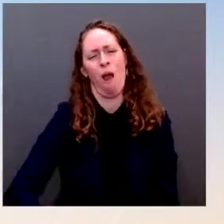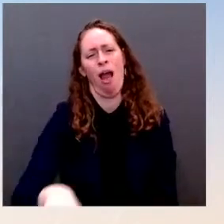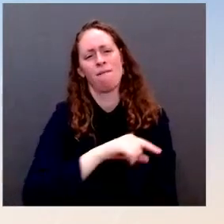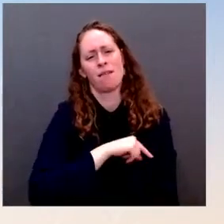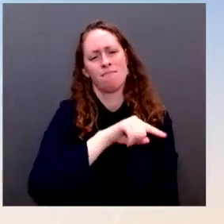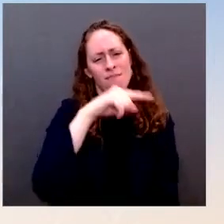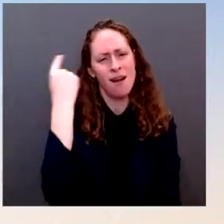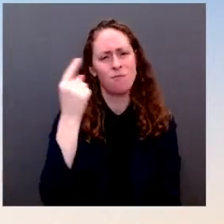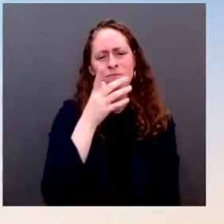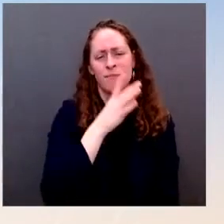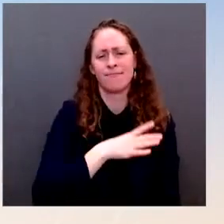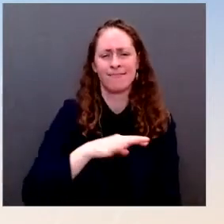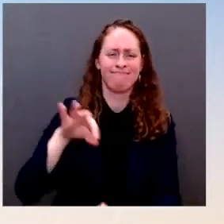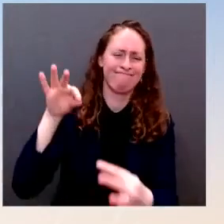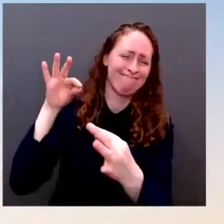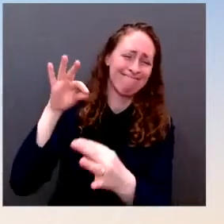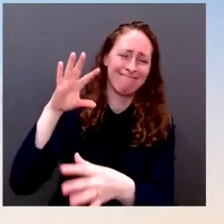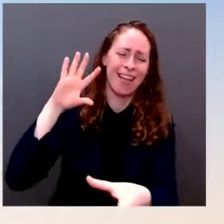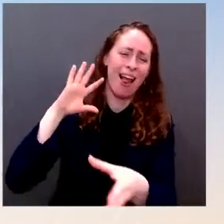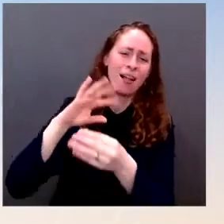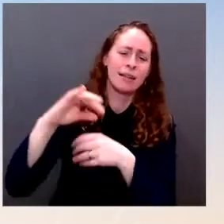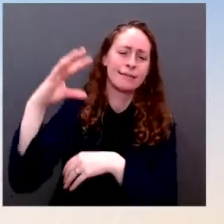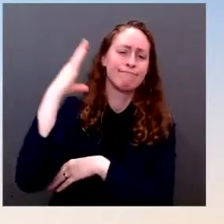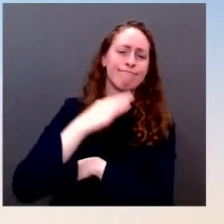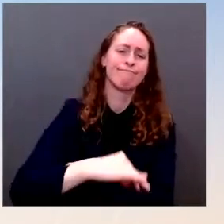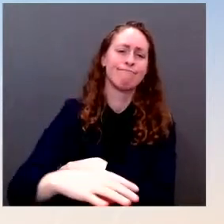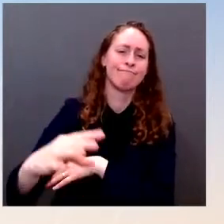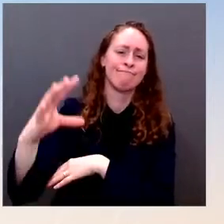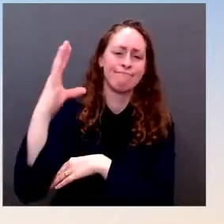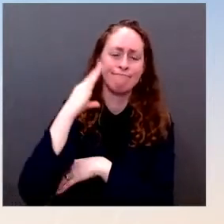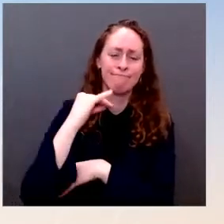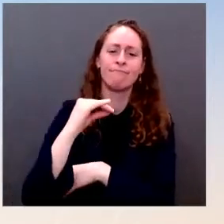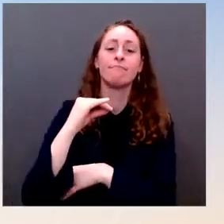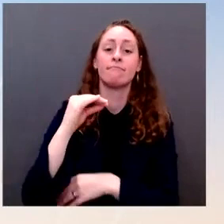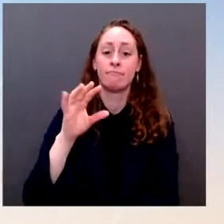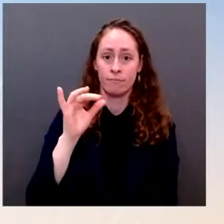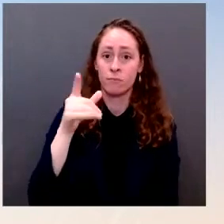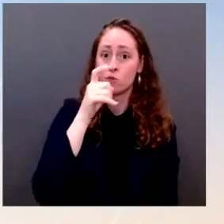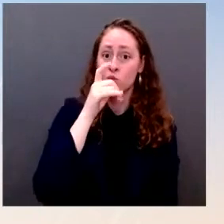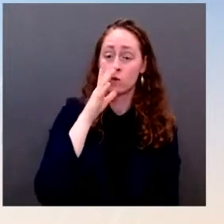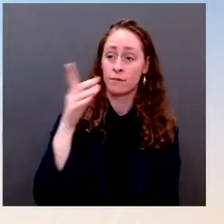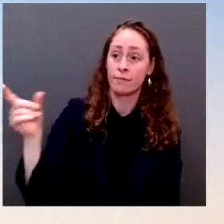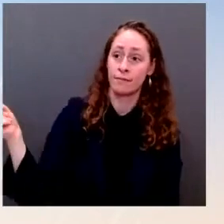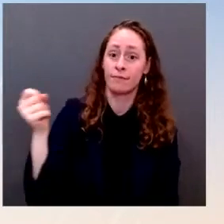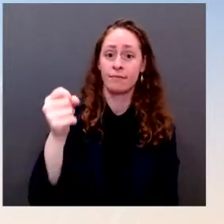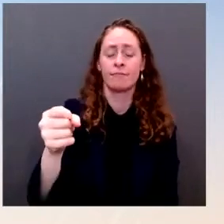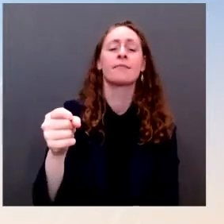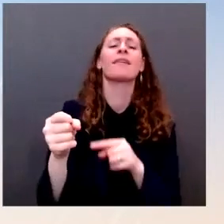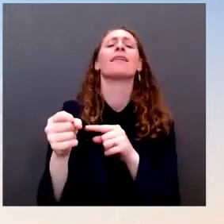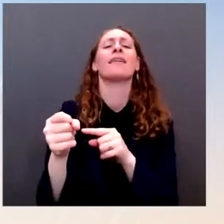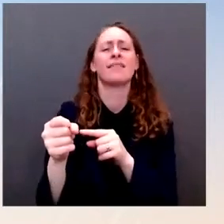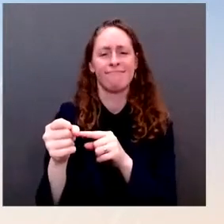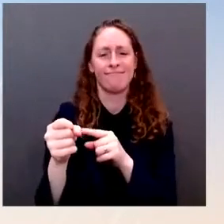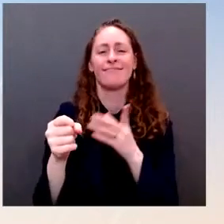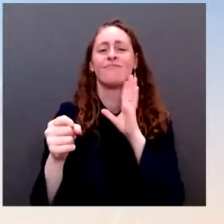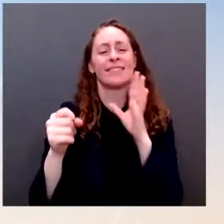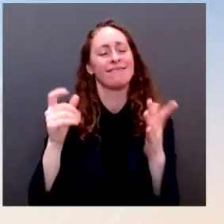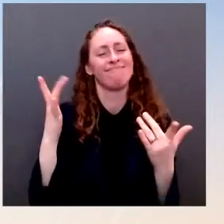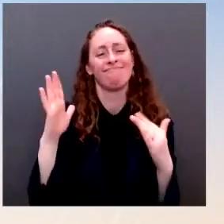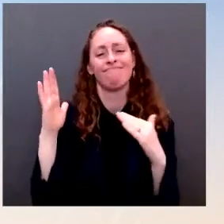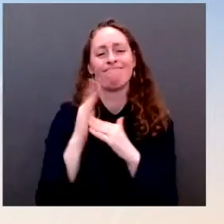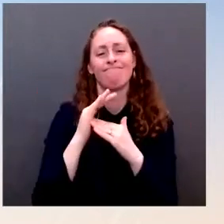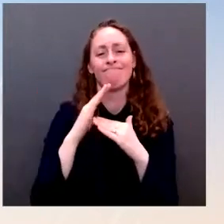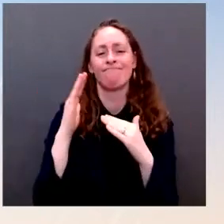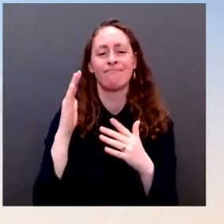chooses should have the kind of credentials and be so qualified that they should be considered by Democrats and Republicans. And